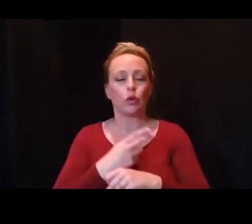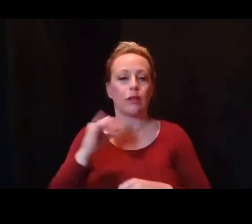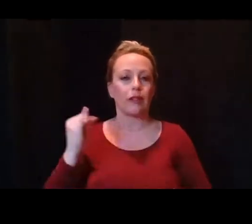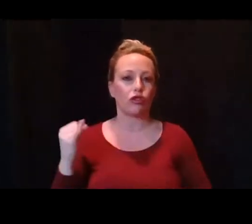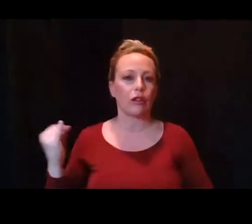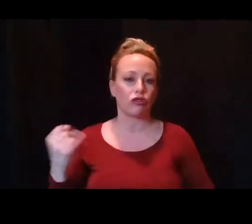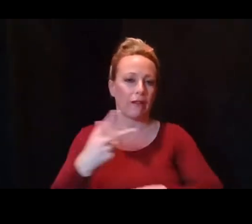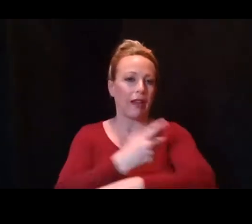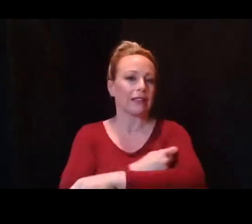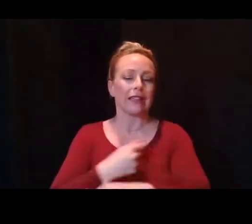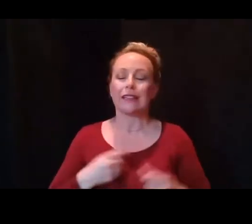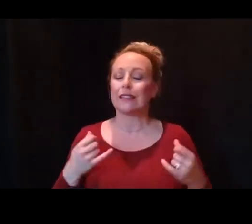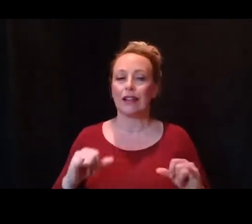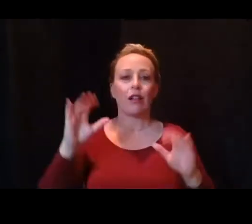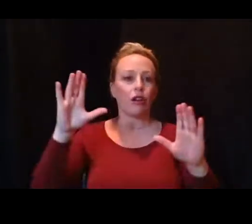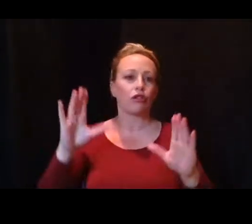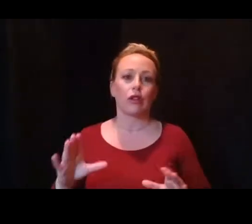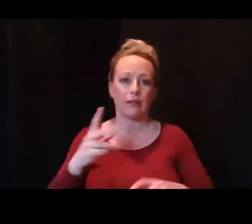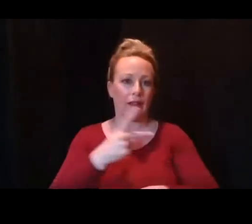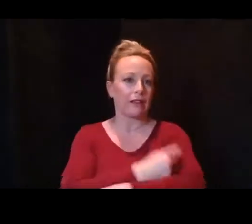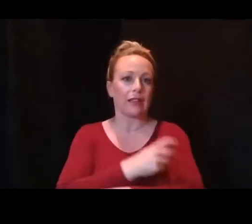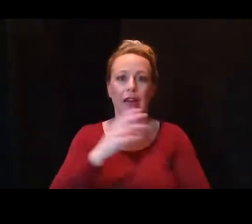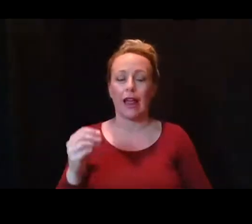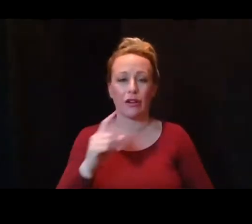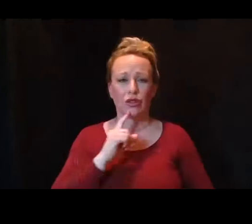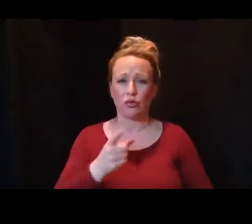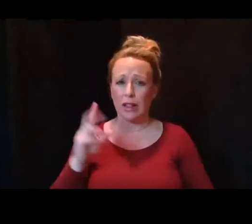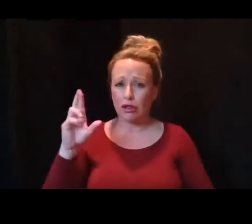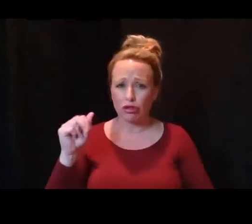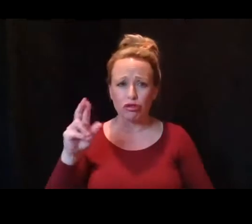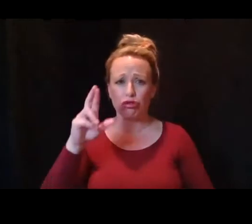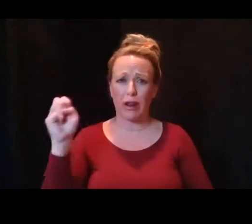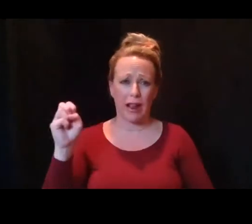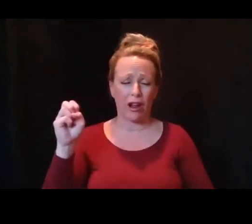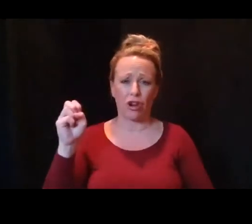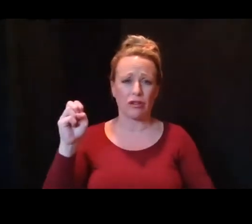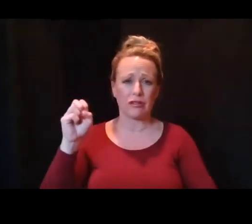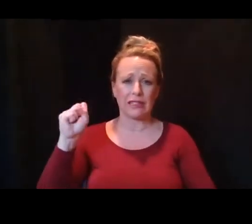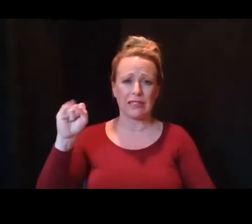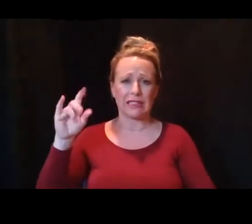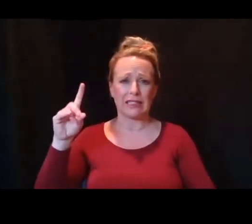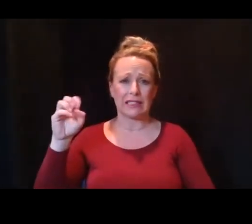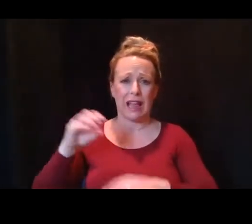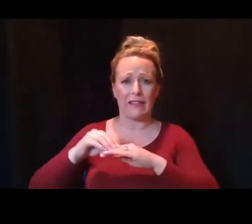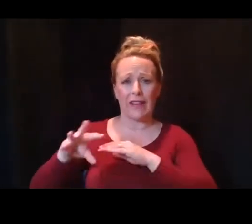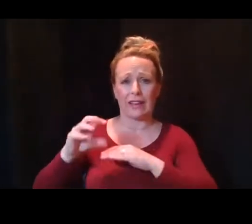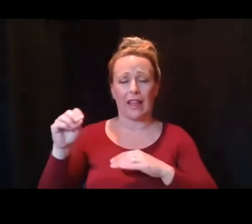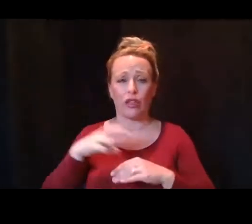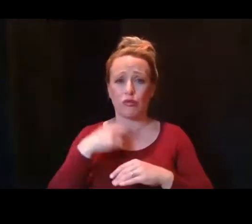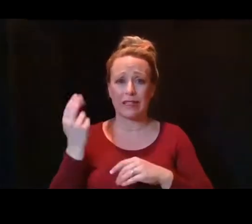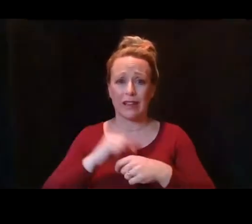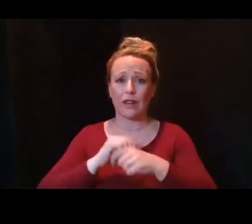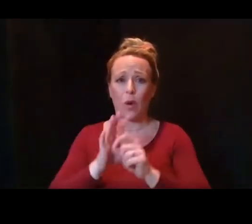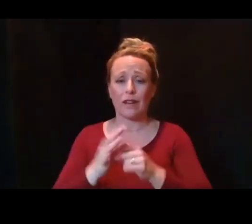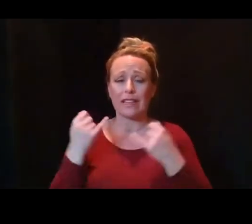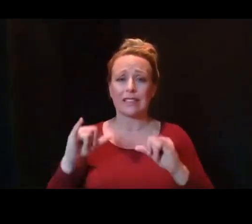It's a great vaccine. This is a rare side effect. The risk of COVID is far higher than the risk from the